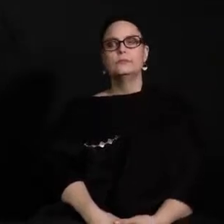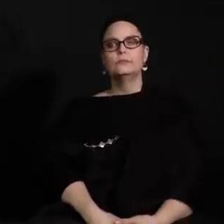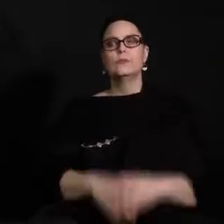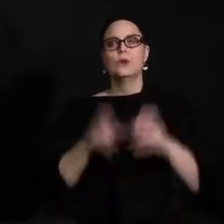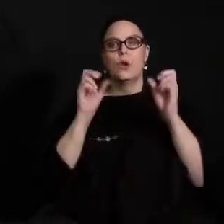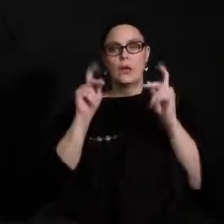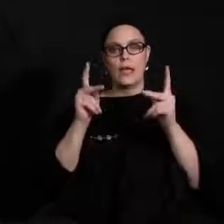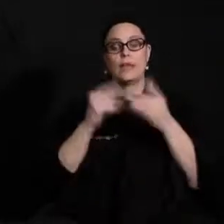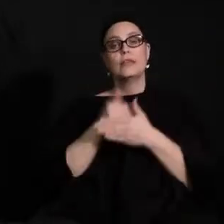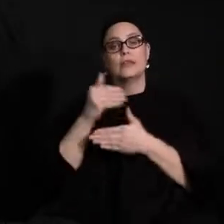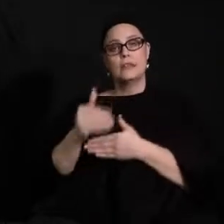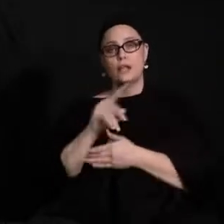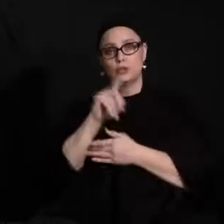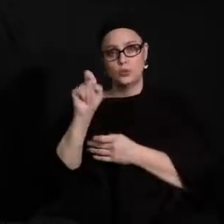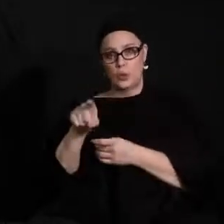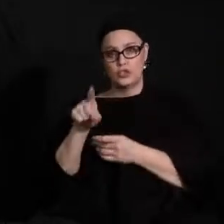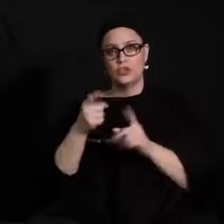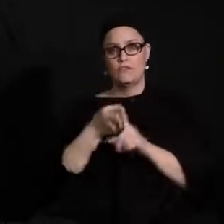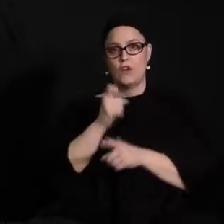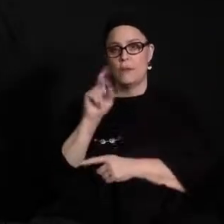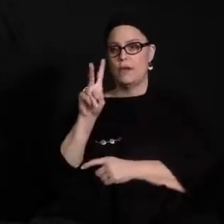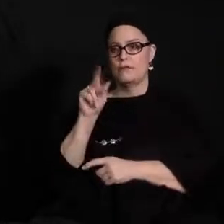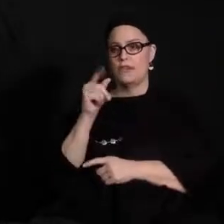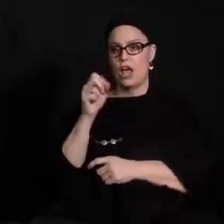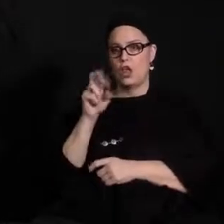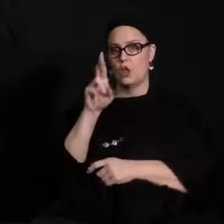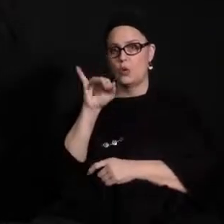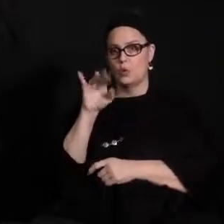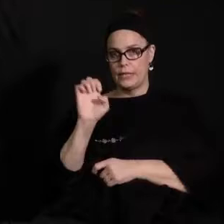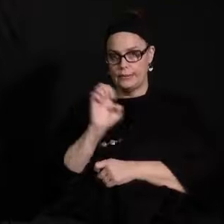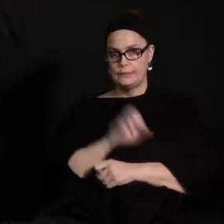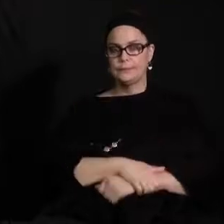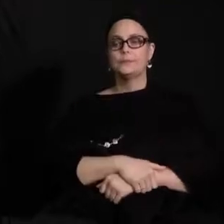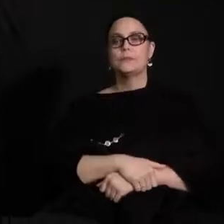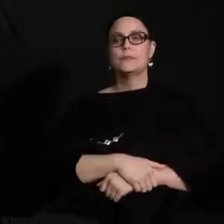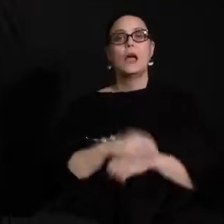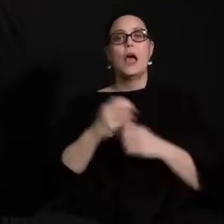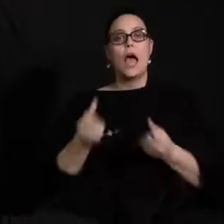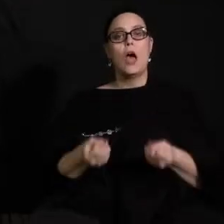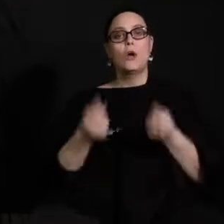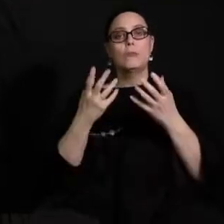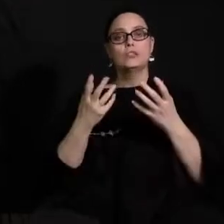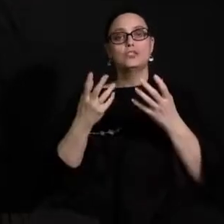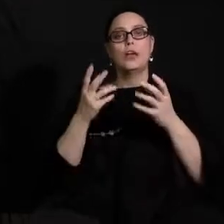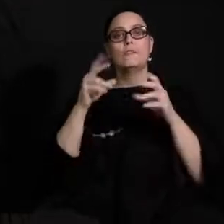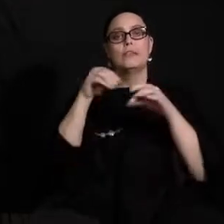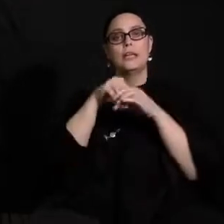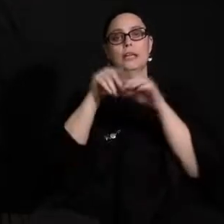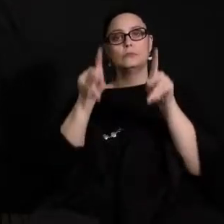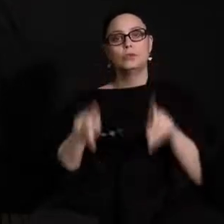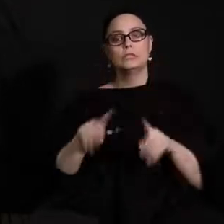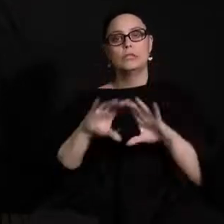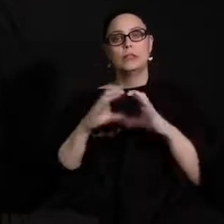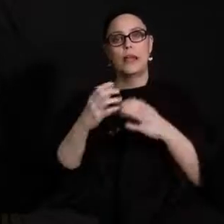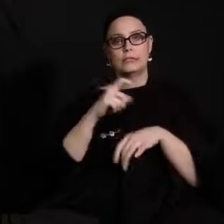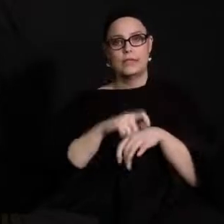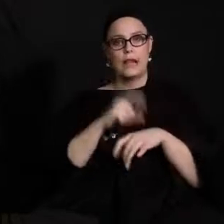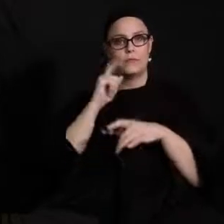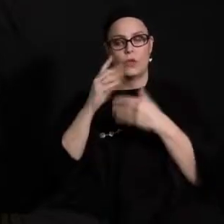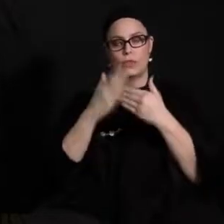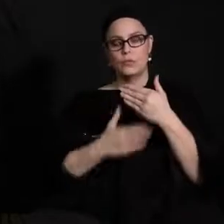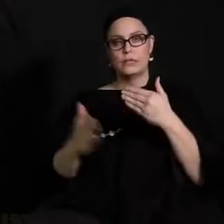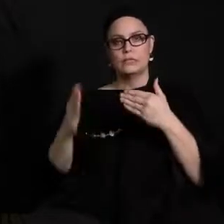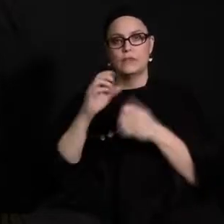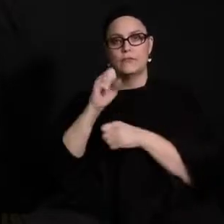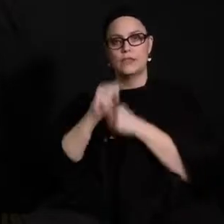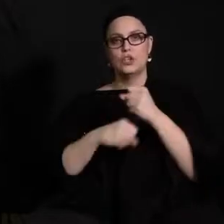All right, next question from Valerie Trimolet. How much of the in-person class time for the remainder of the year will be used